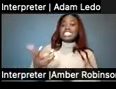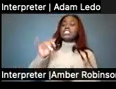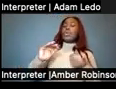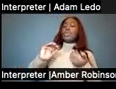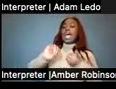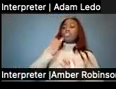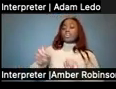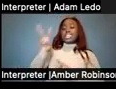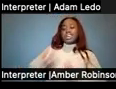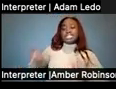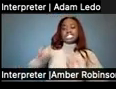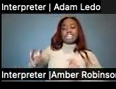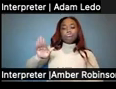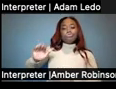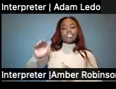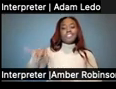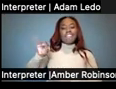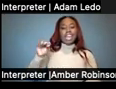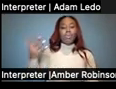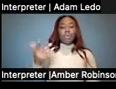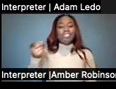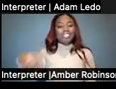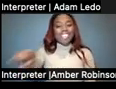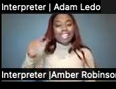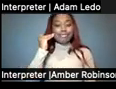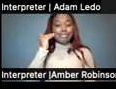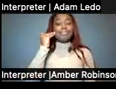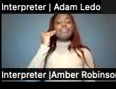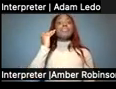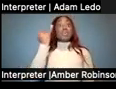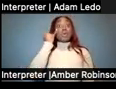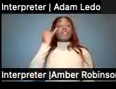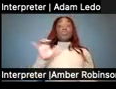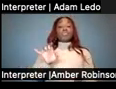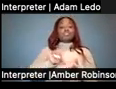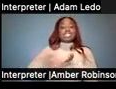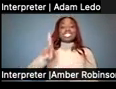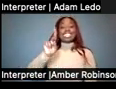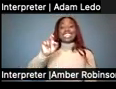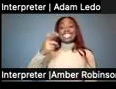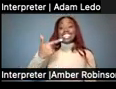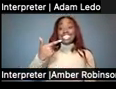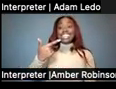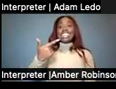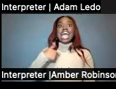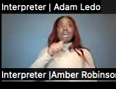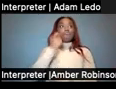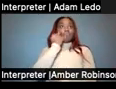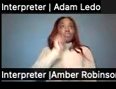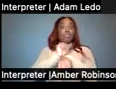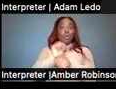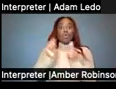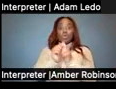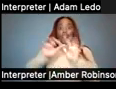assess kids and find out what they know. And so if you're, if you're doing kicking, I was just at Perkins for a kicking